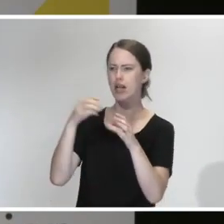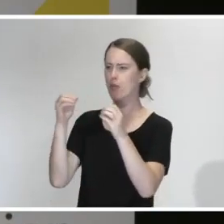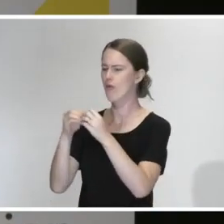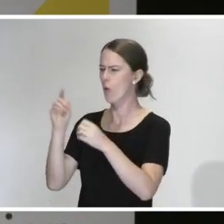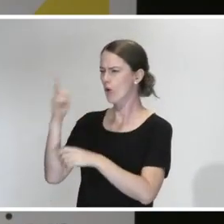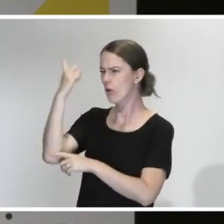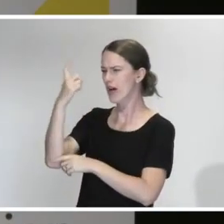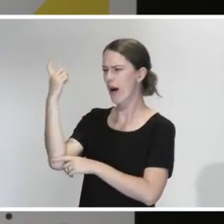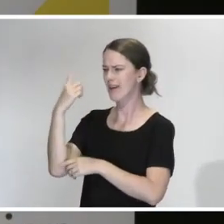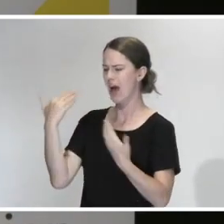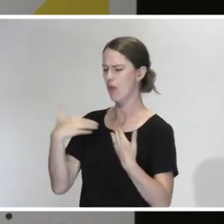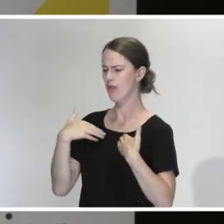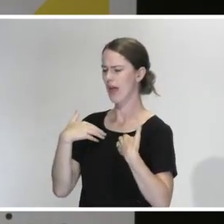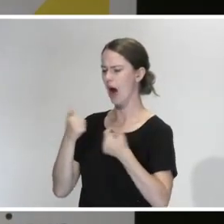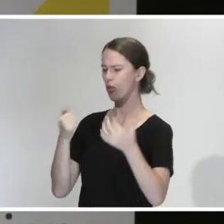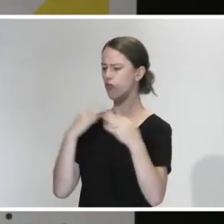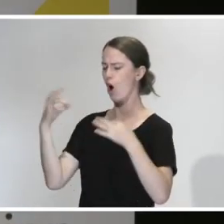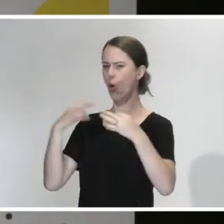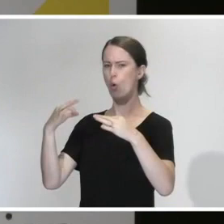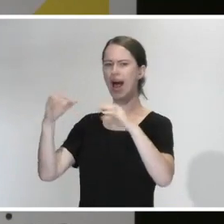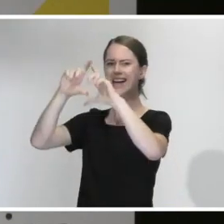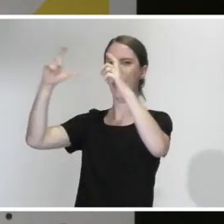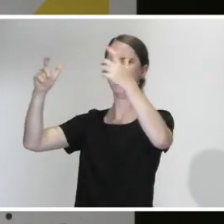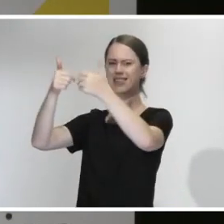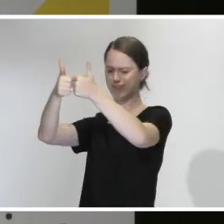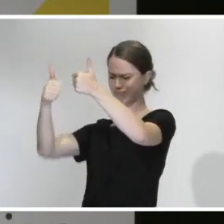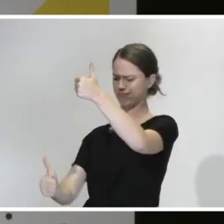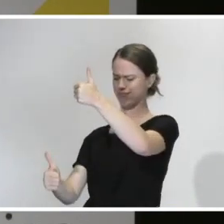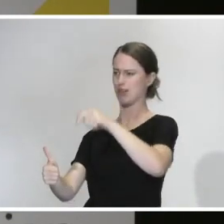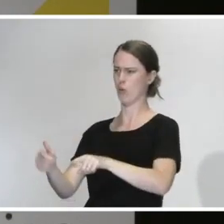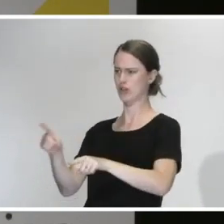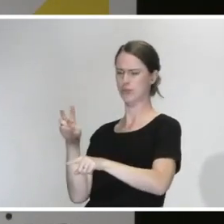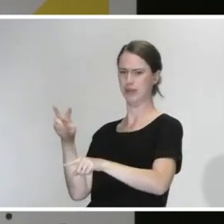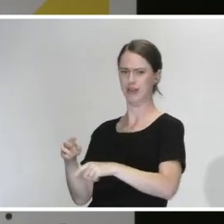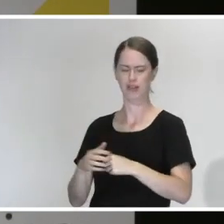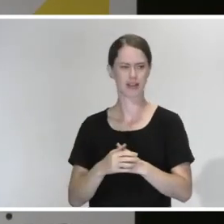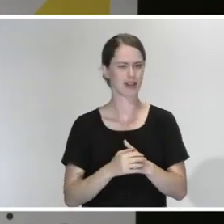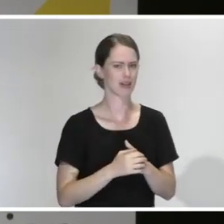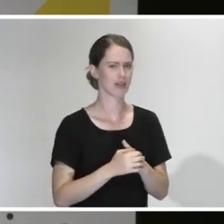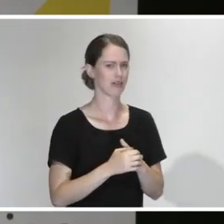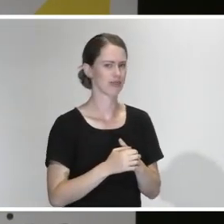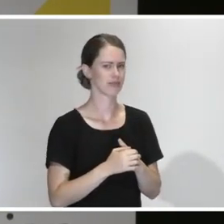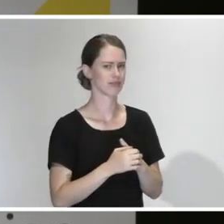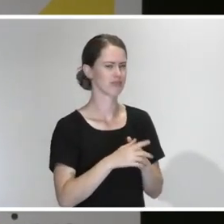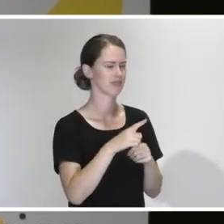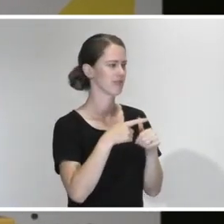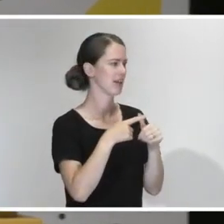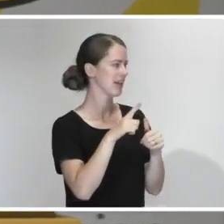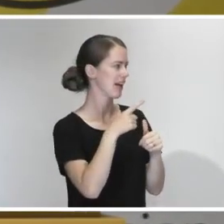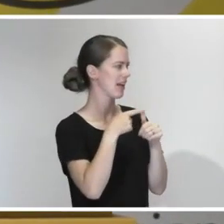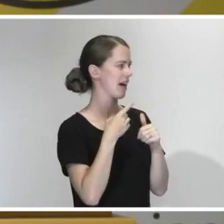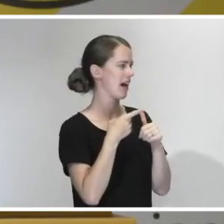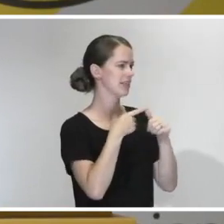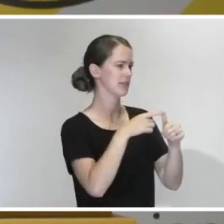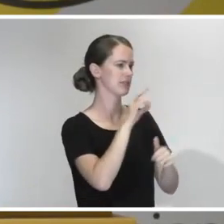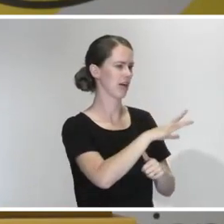rank in Cabinet? How do you view that, given the climate that we're in at the moment? I'm going to allow the Director General to answer that himself, but I'm going to